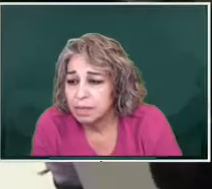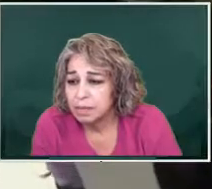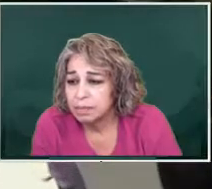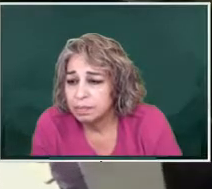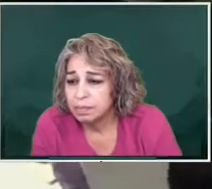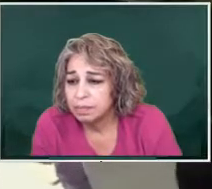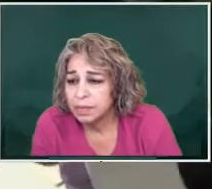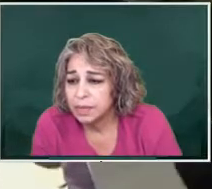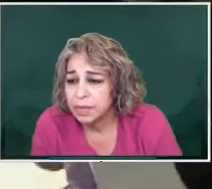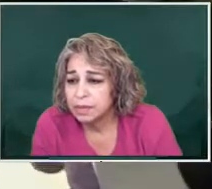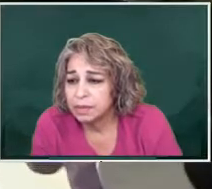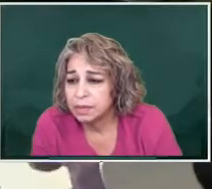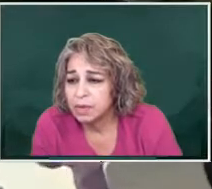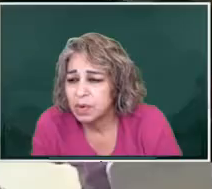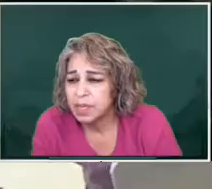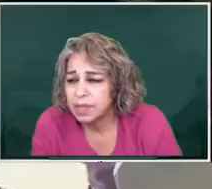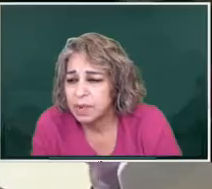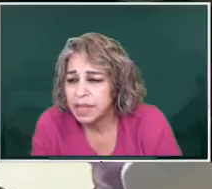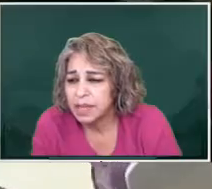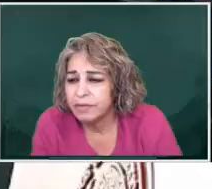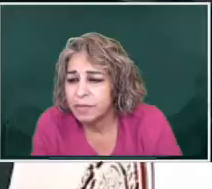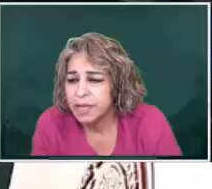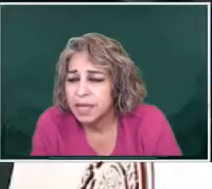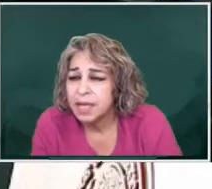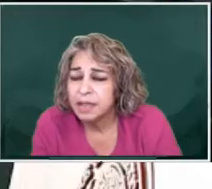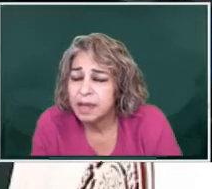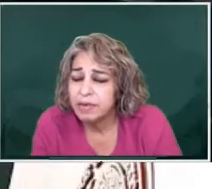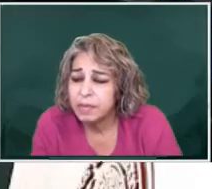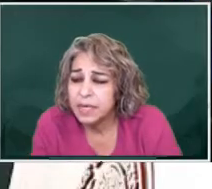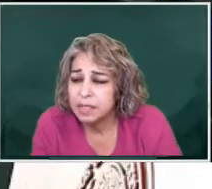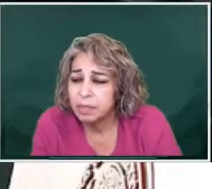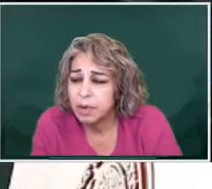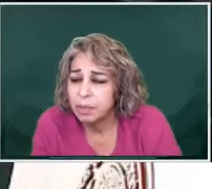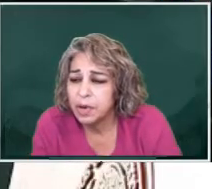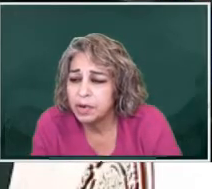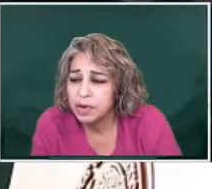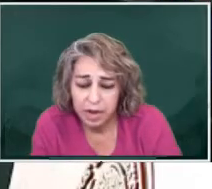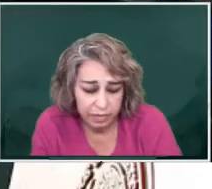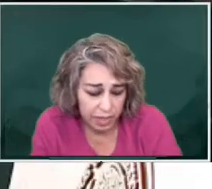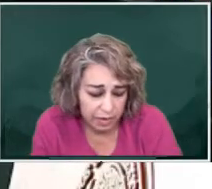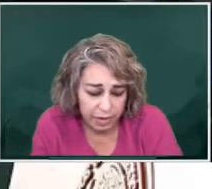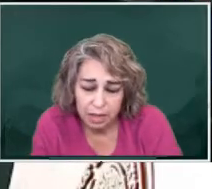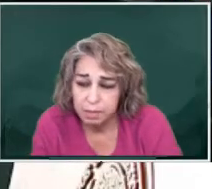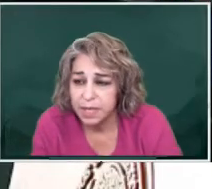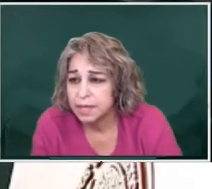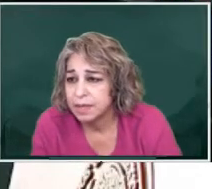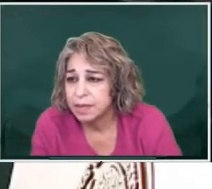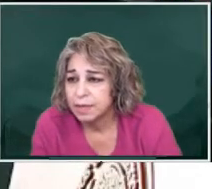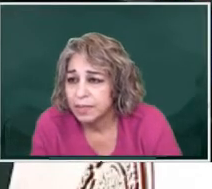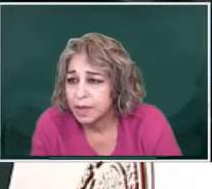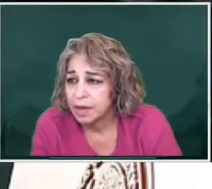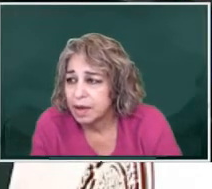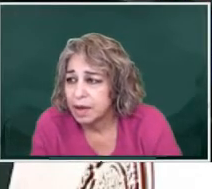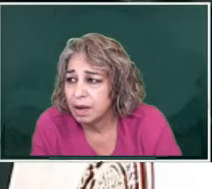requested by the government. The government is a promoter of the development.